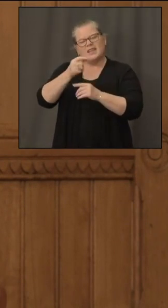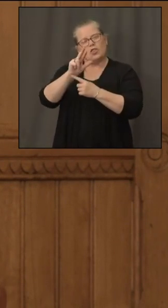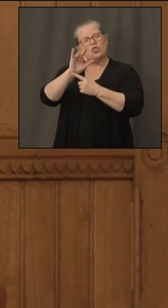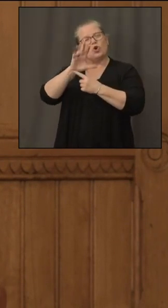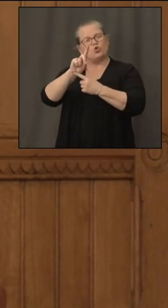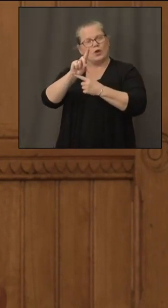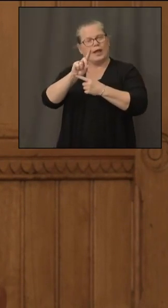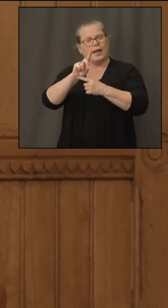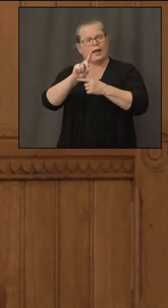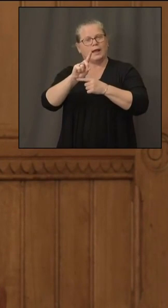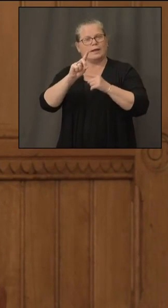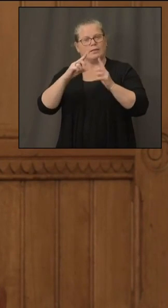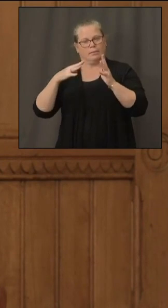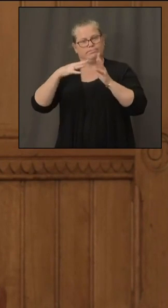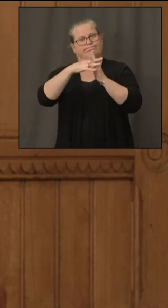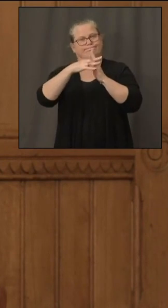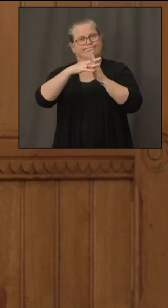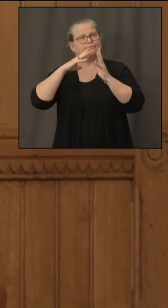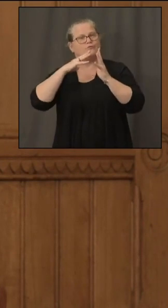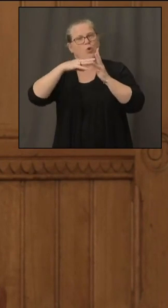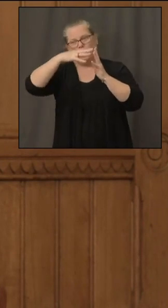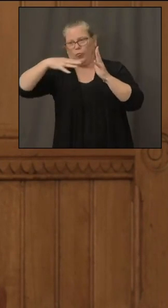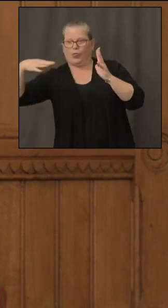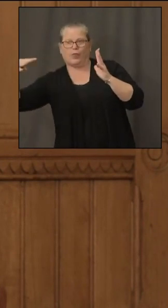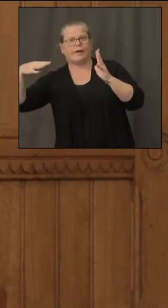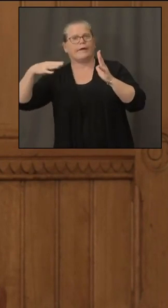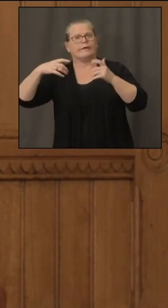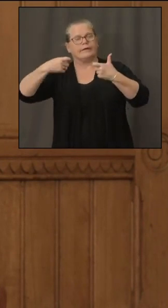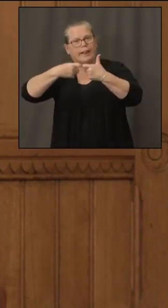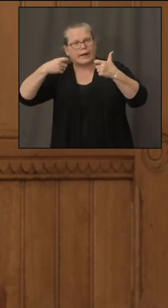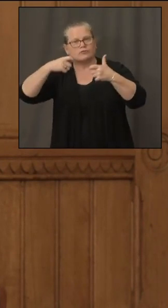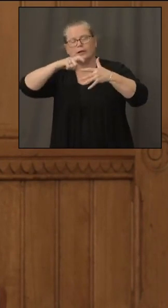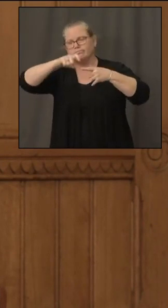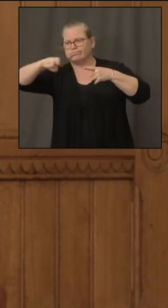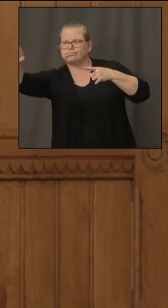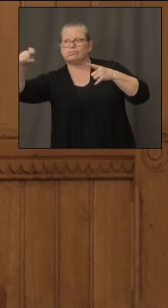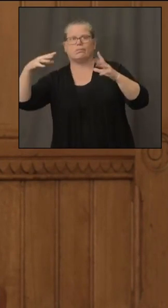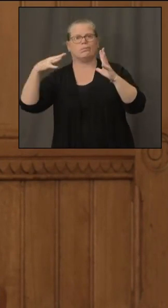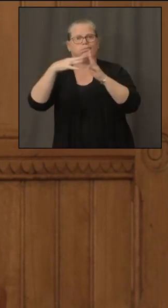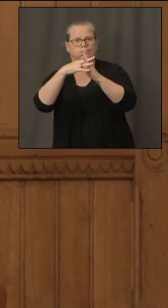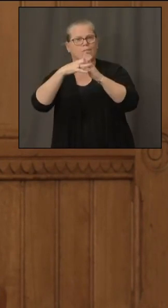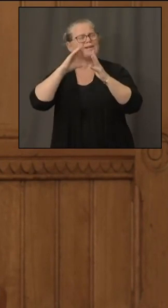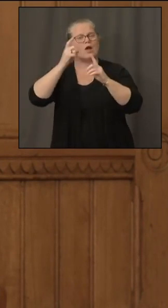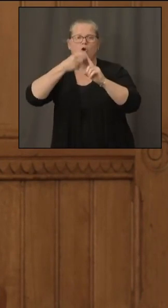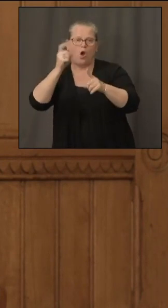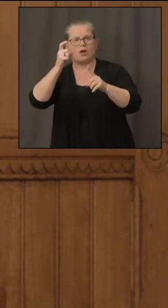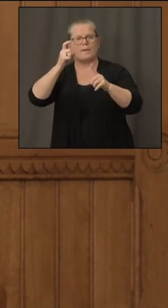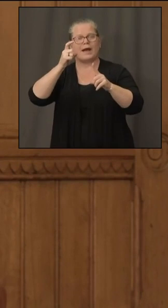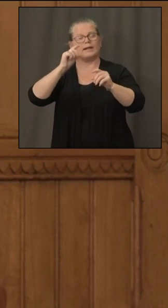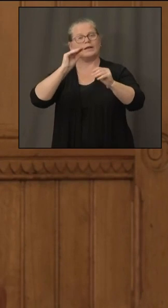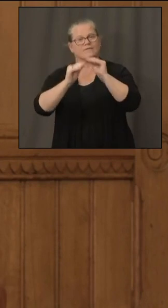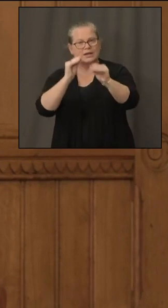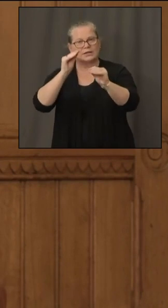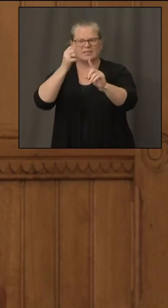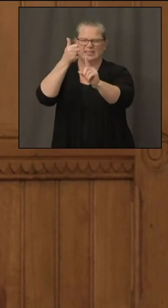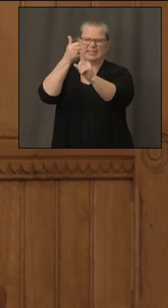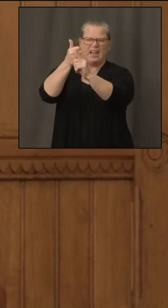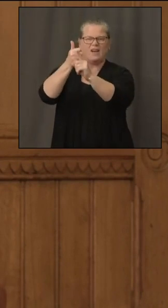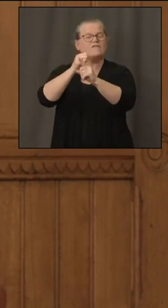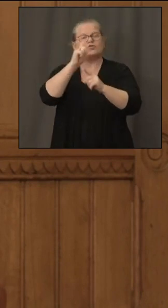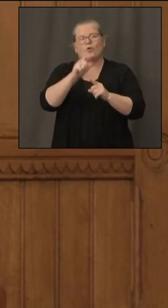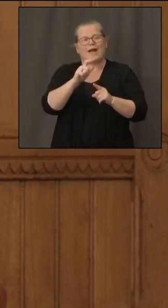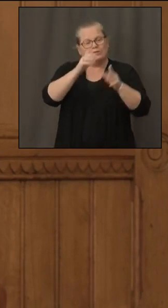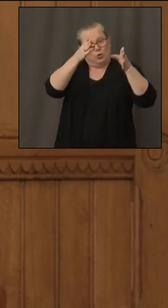be able to automatically have parts of the grid be able to be restored without sending a truck and a crew out to make that restoration